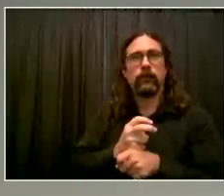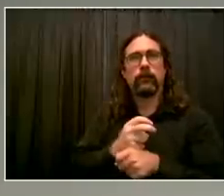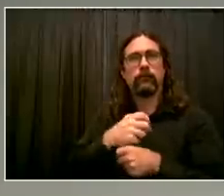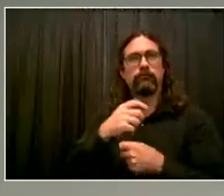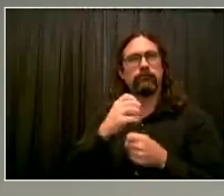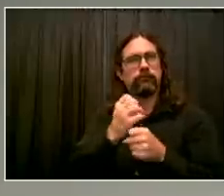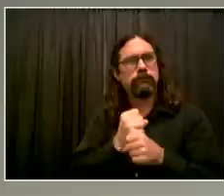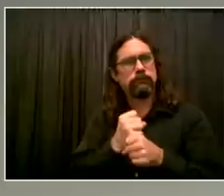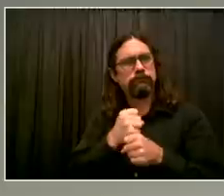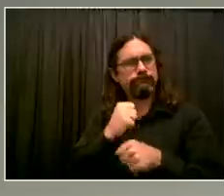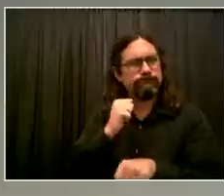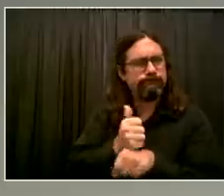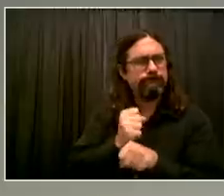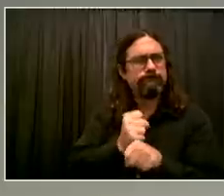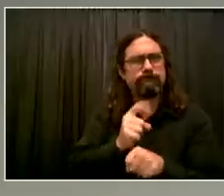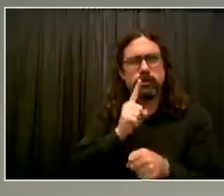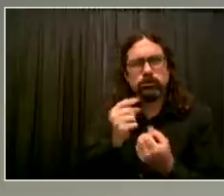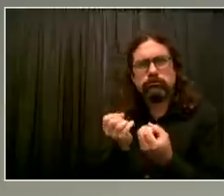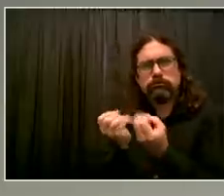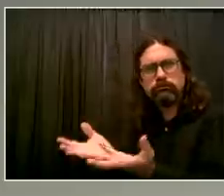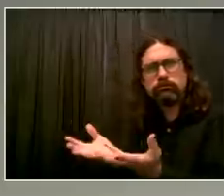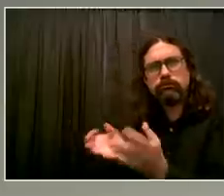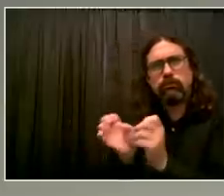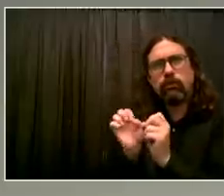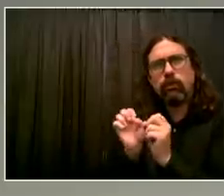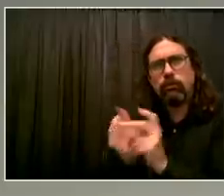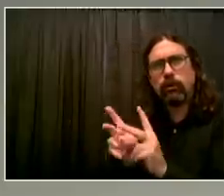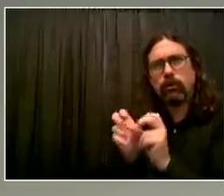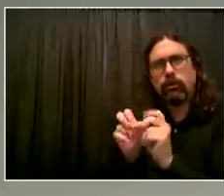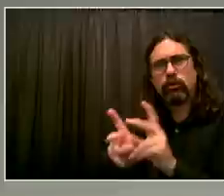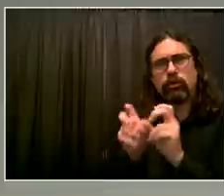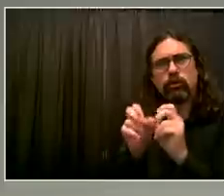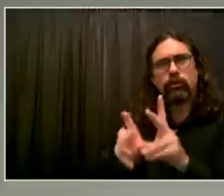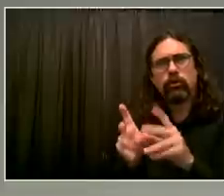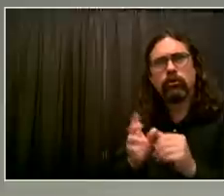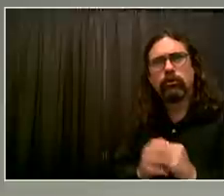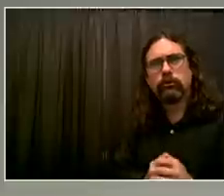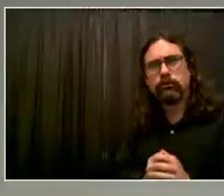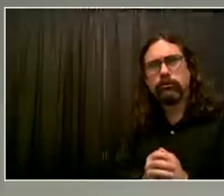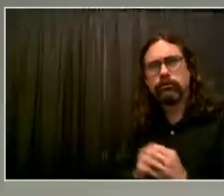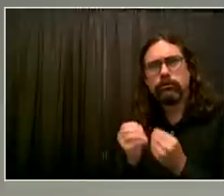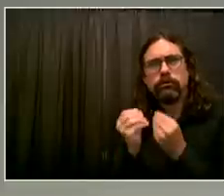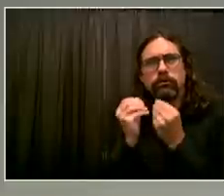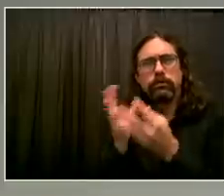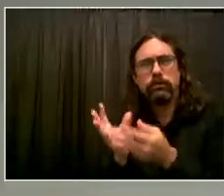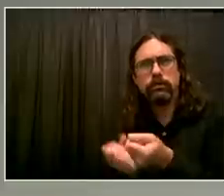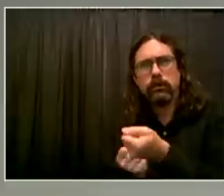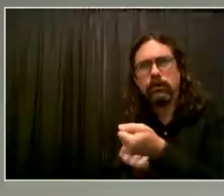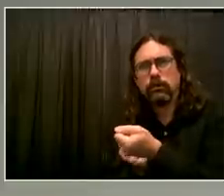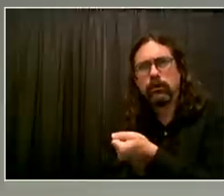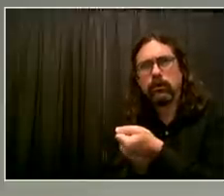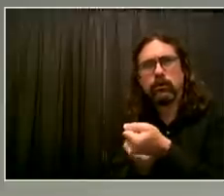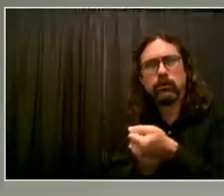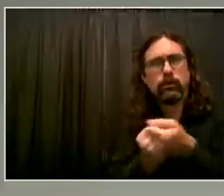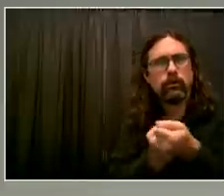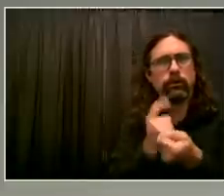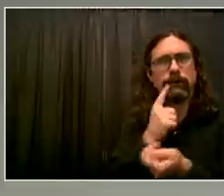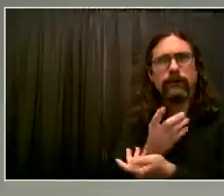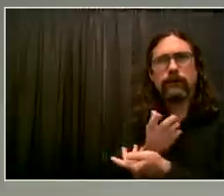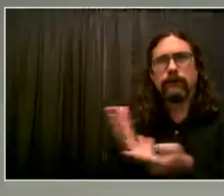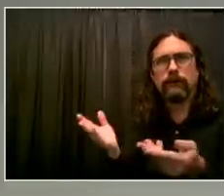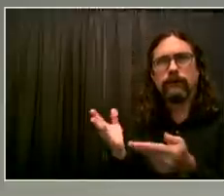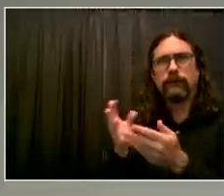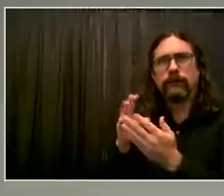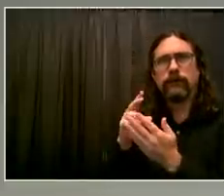system, because of the backlog, because of the moratorium. We have and I have unfortunately in southeast Queens